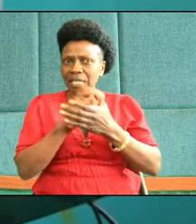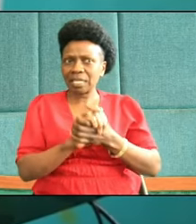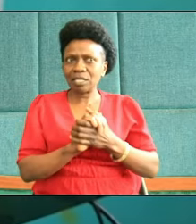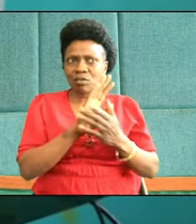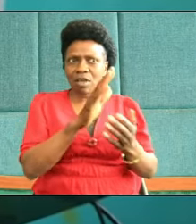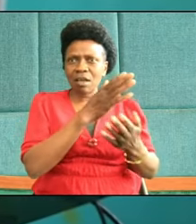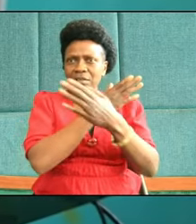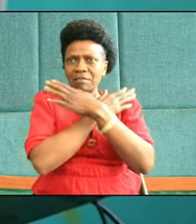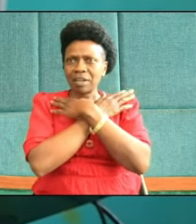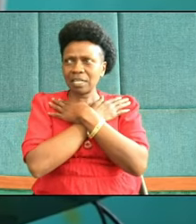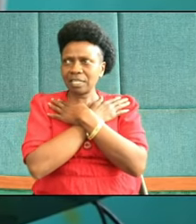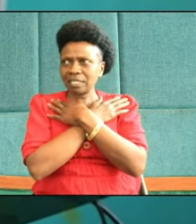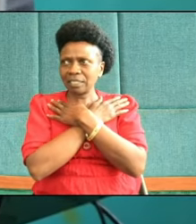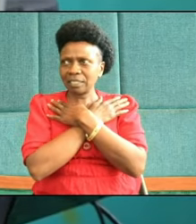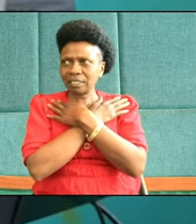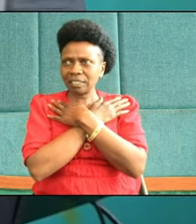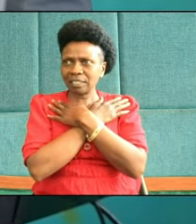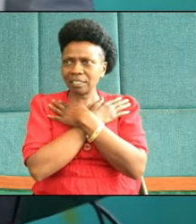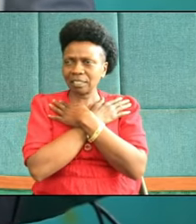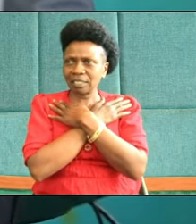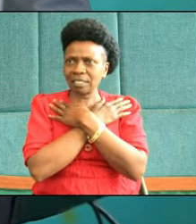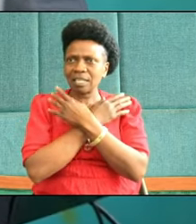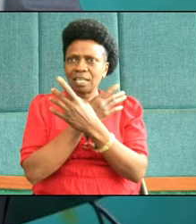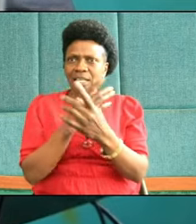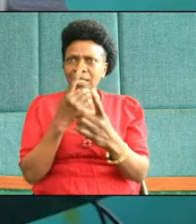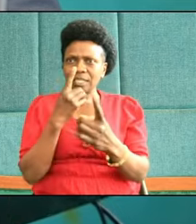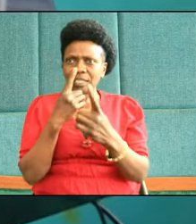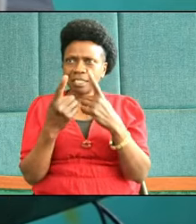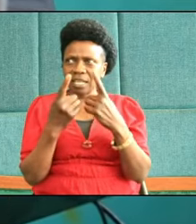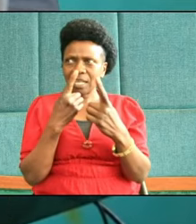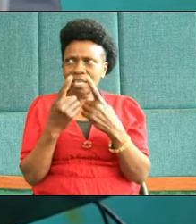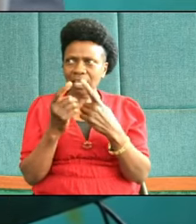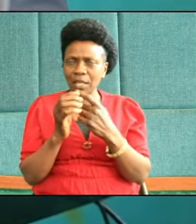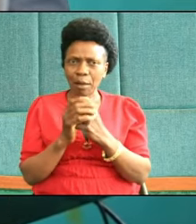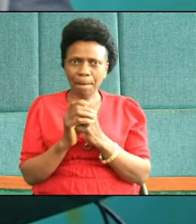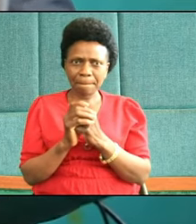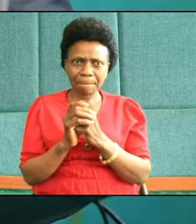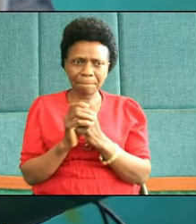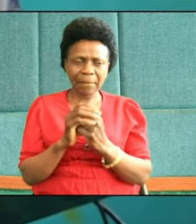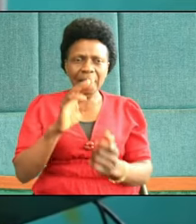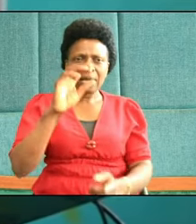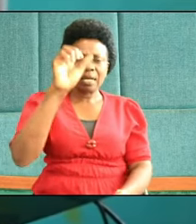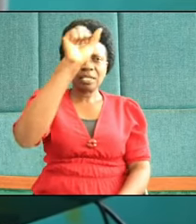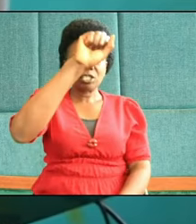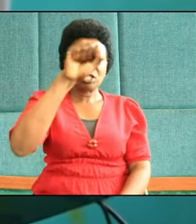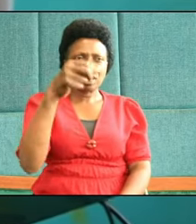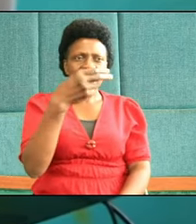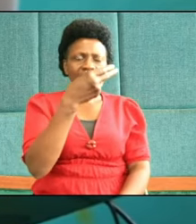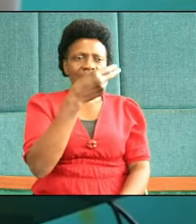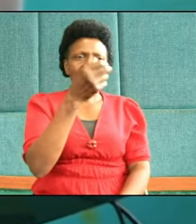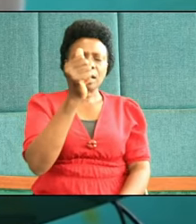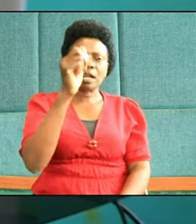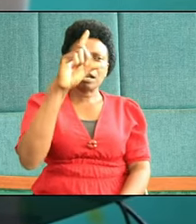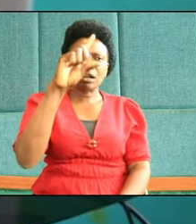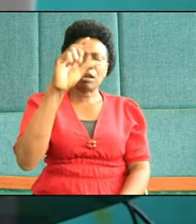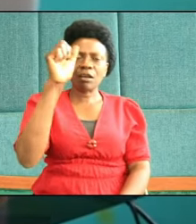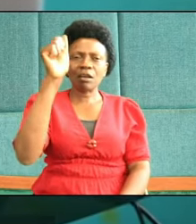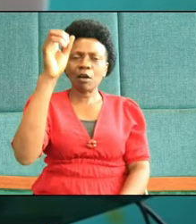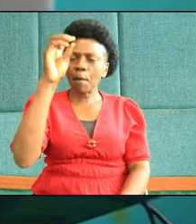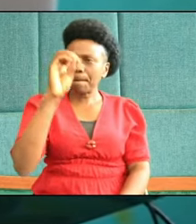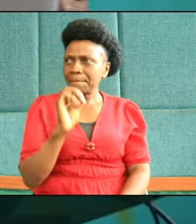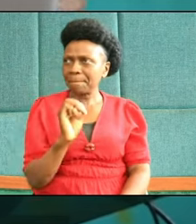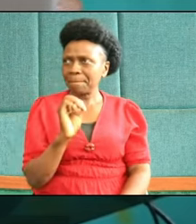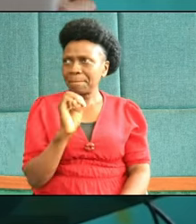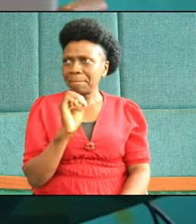you may even hold his hand and say, Shabbat, Shalom, and then your friend can always